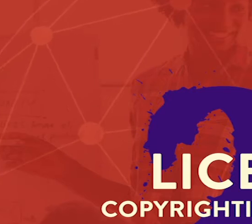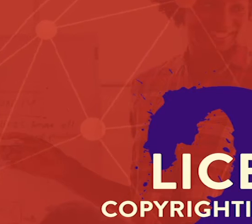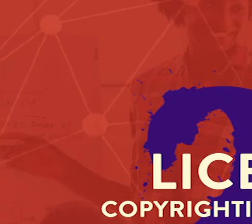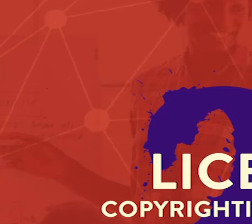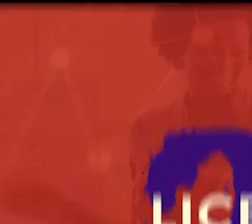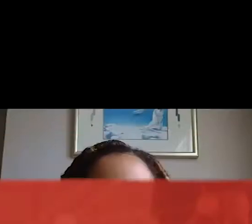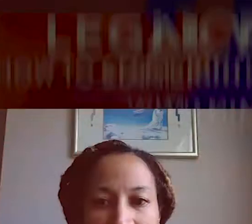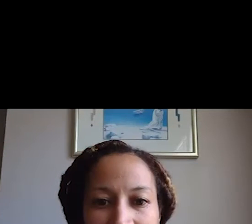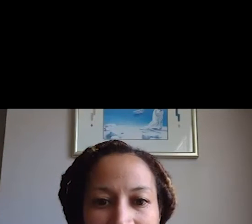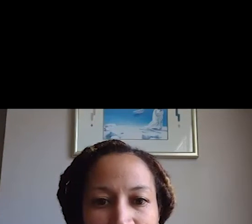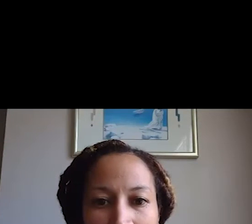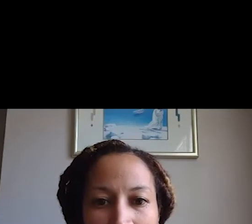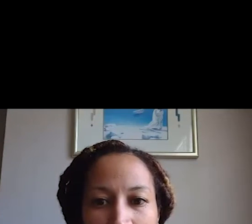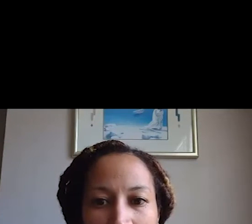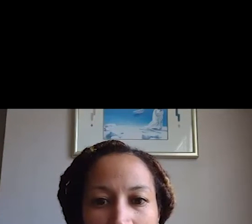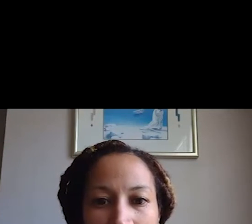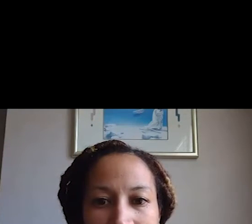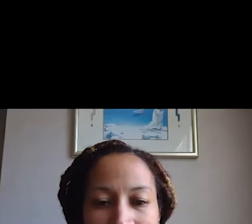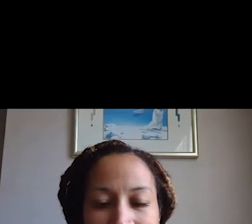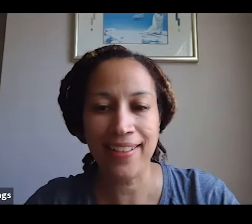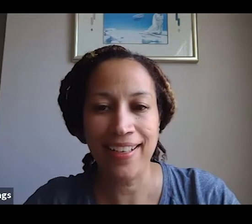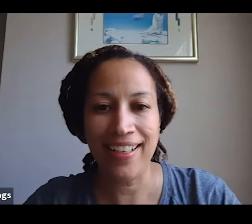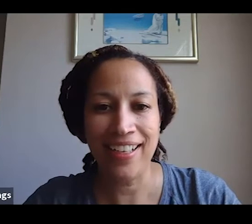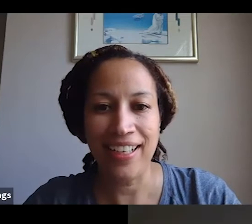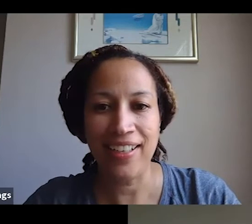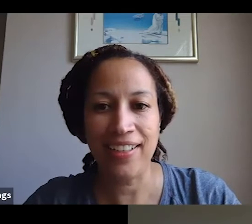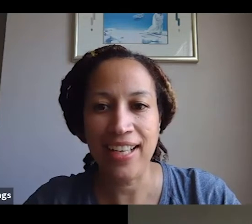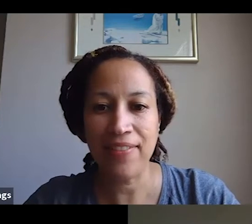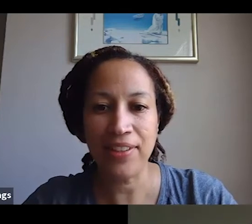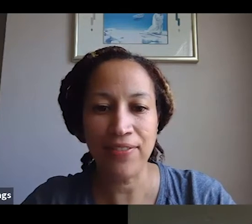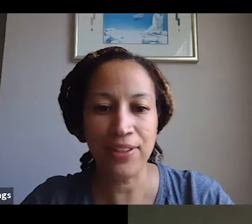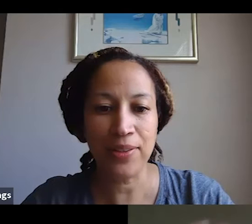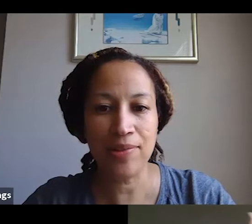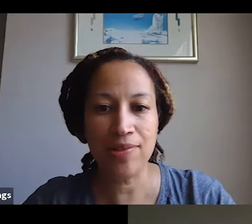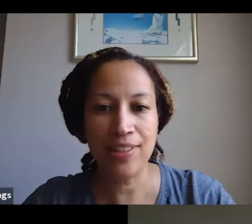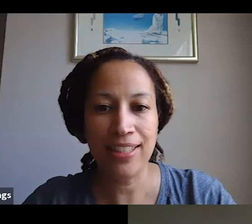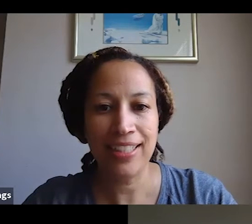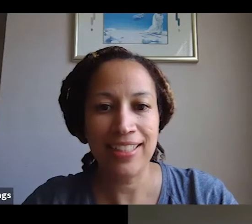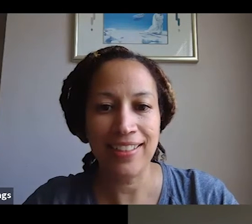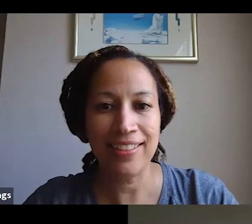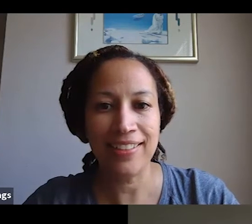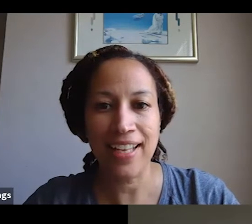Hello, everyone. Sorry for the wait. I had a few